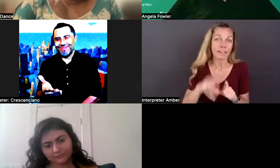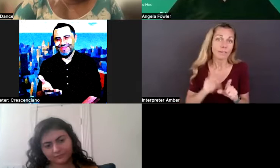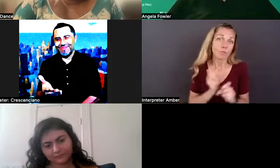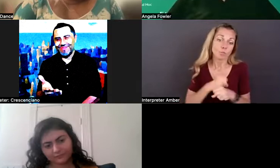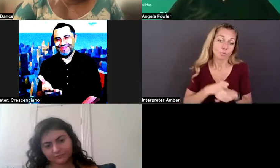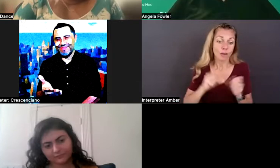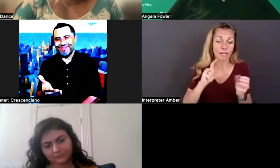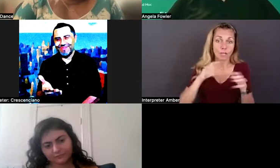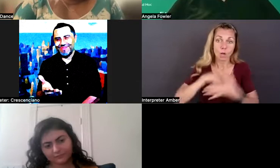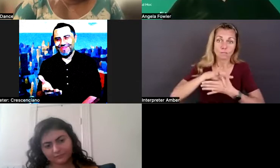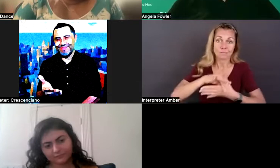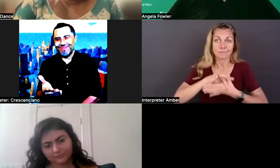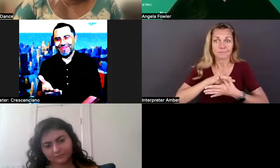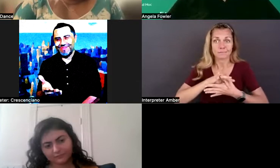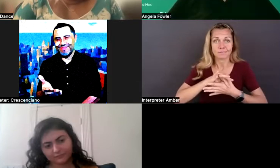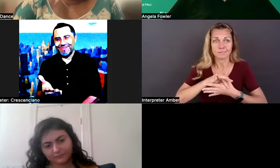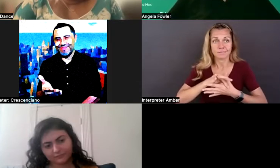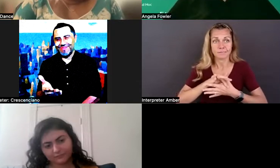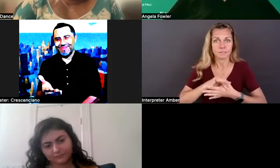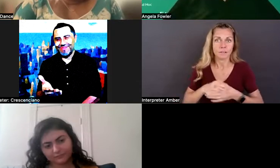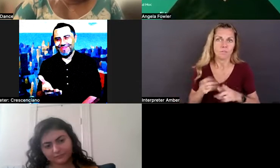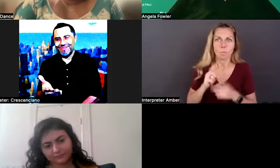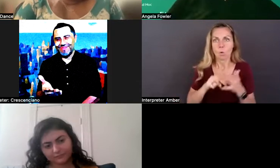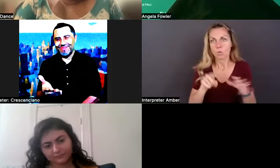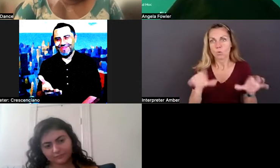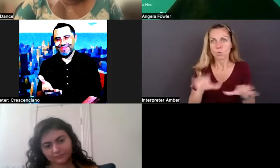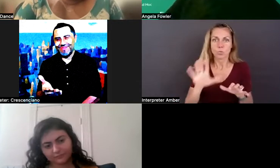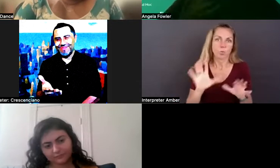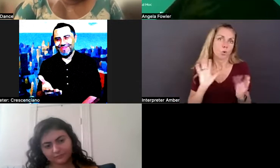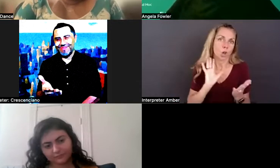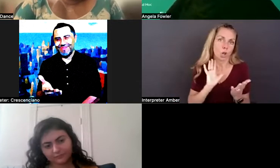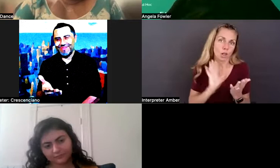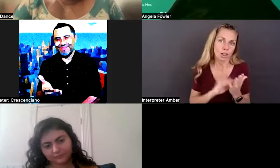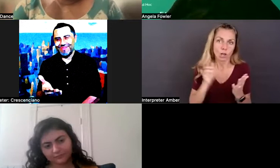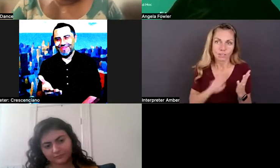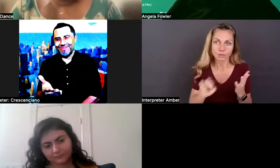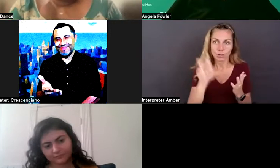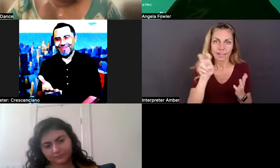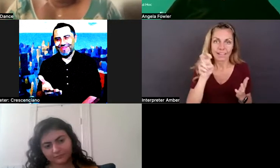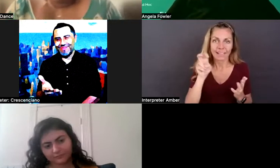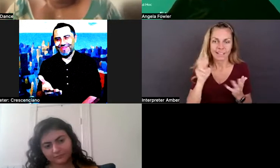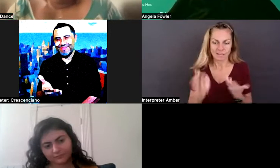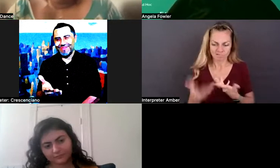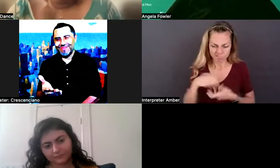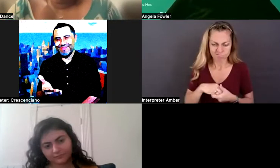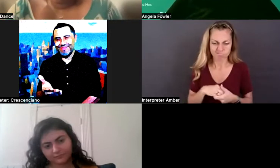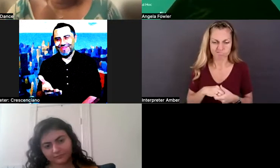based on, you know, what you do, your expertise, your learning journey, and you fuse in the disability piece,